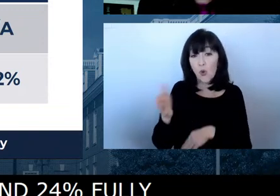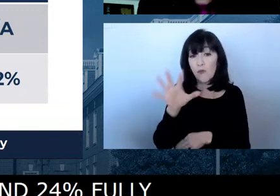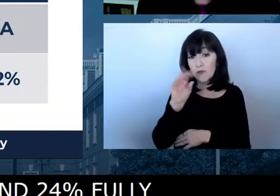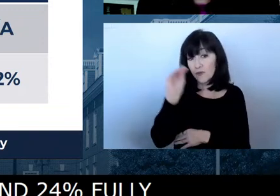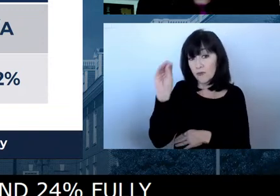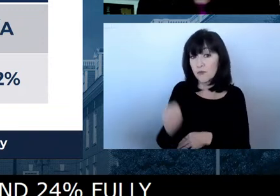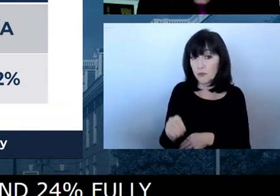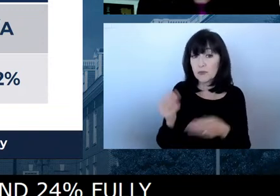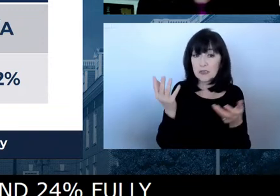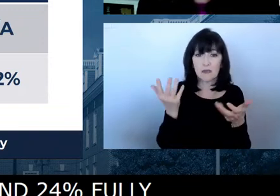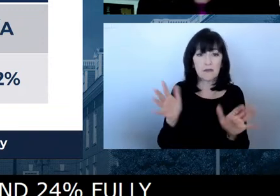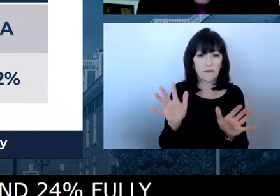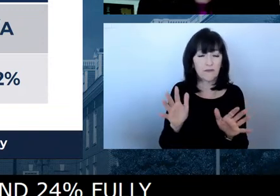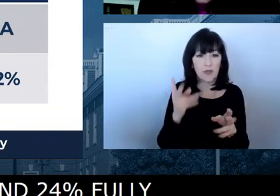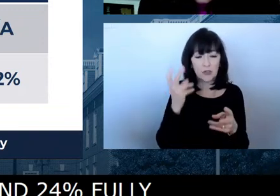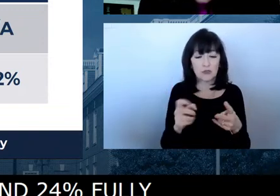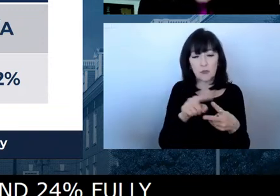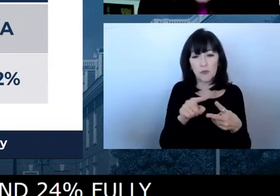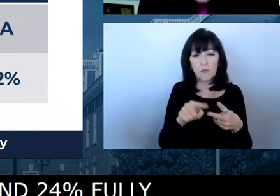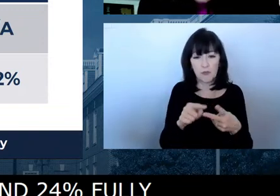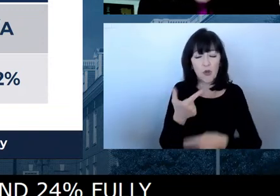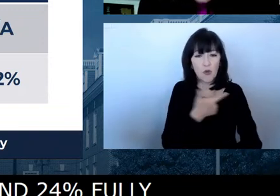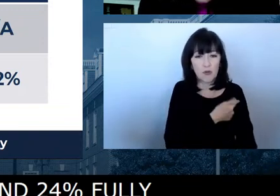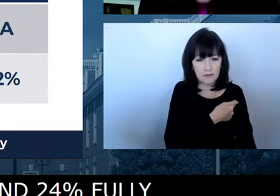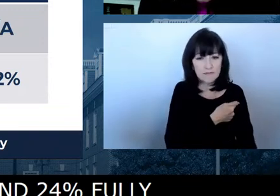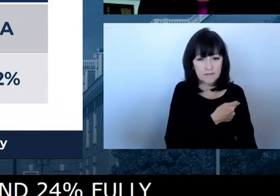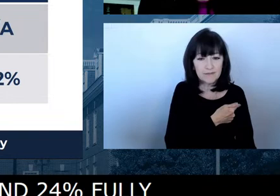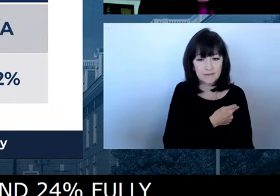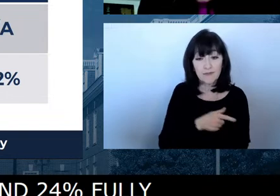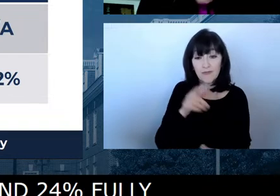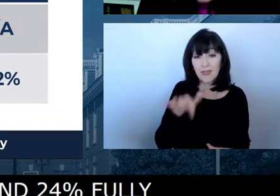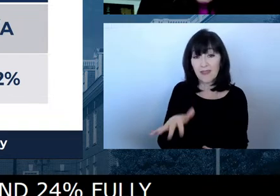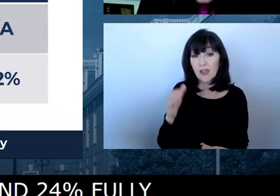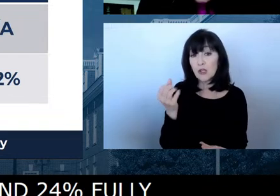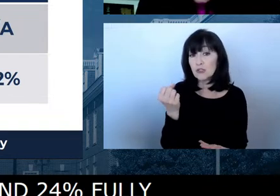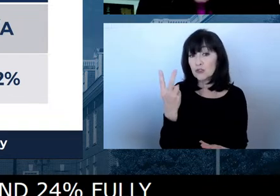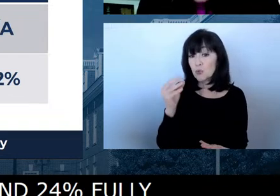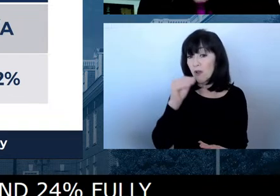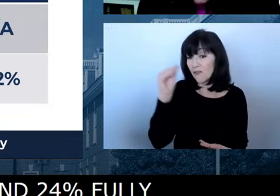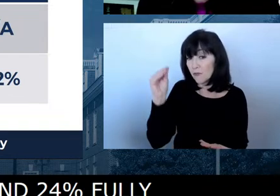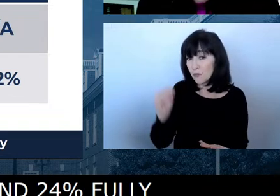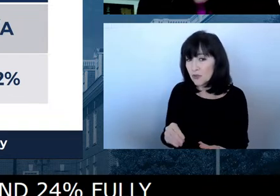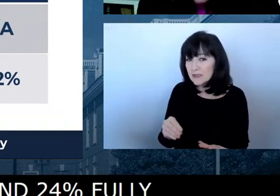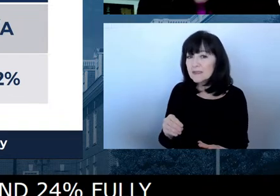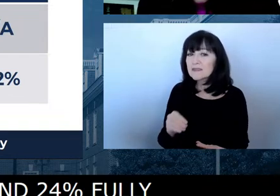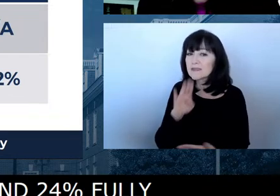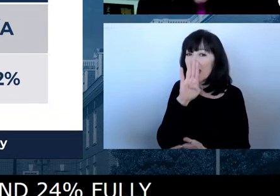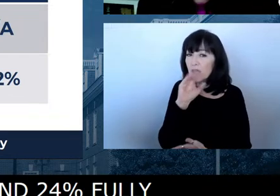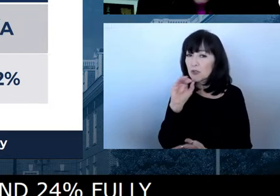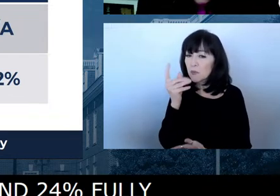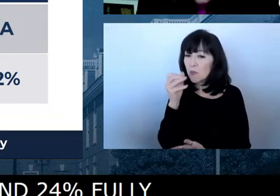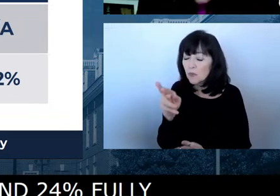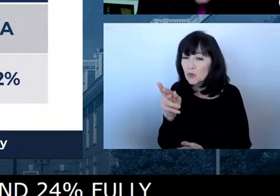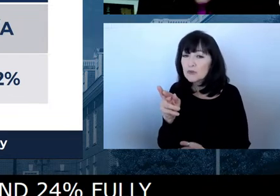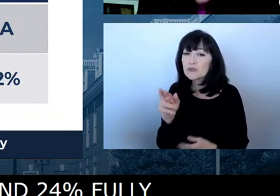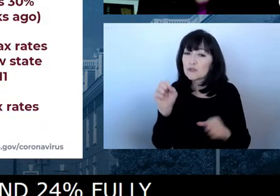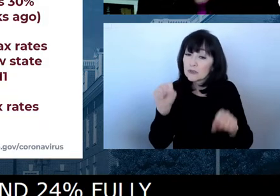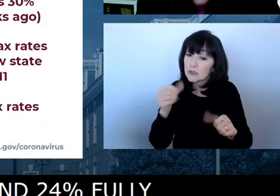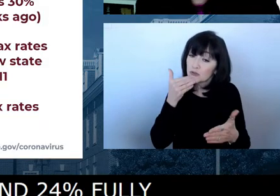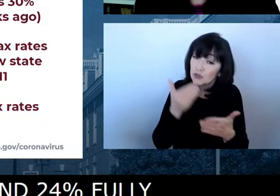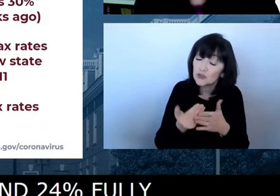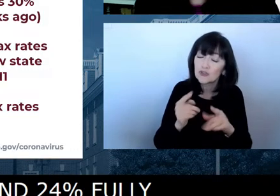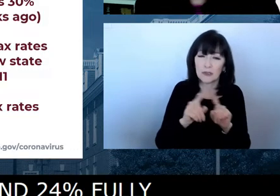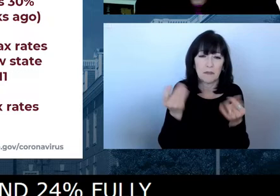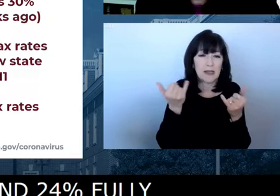And again, we are seeing gains there, which we want to celebrate. But again, still room for improvement. Next slide.